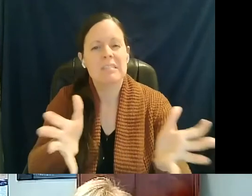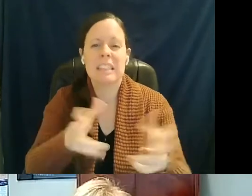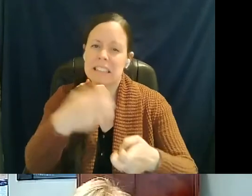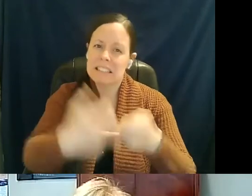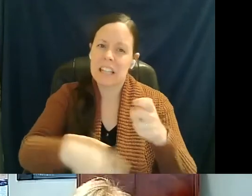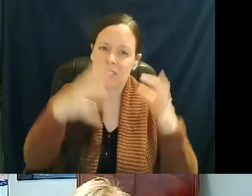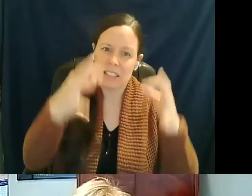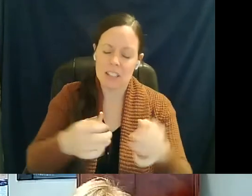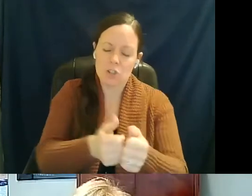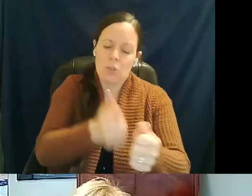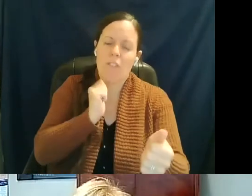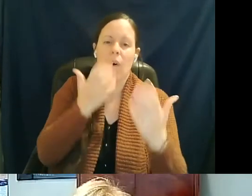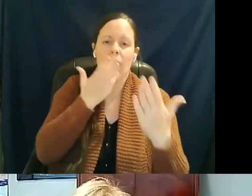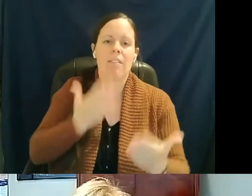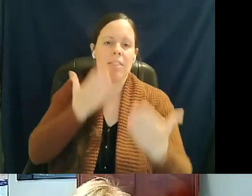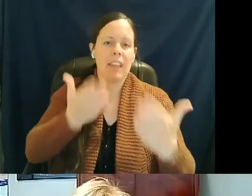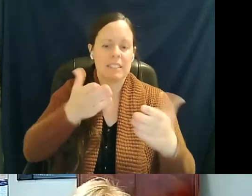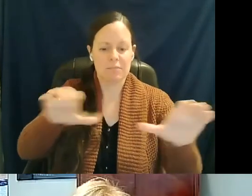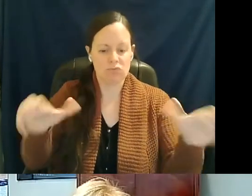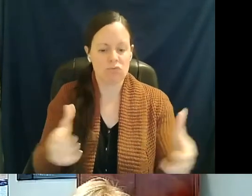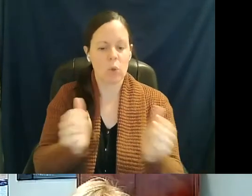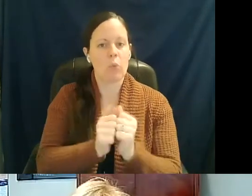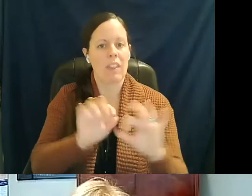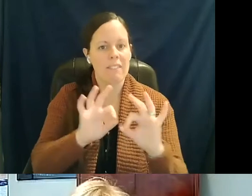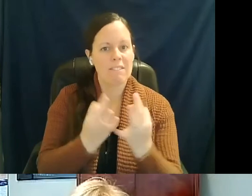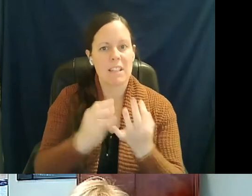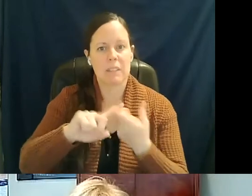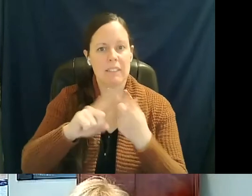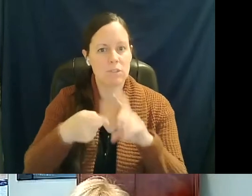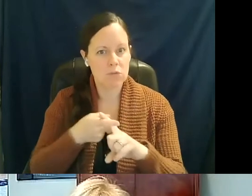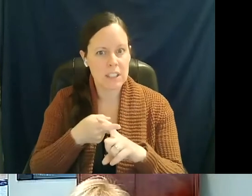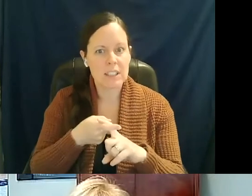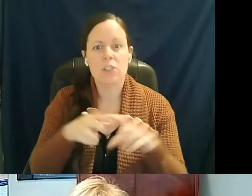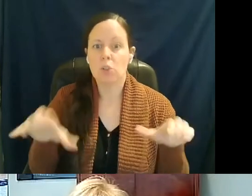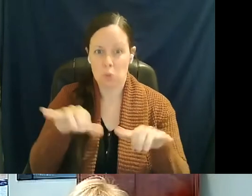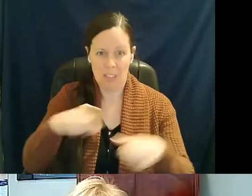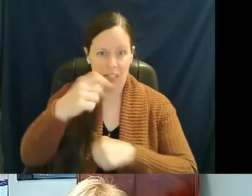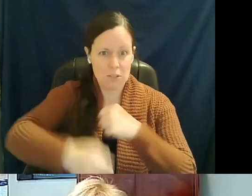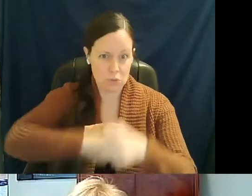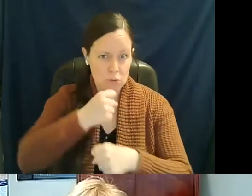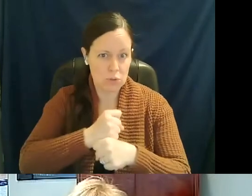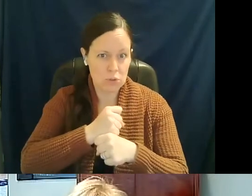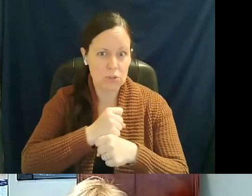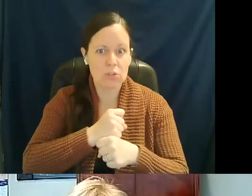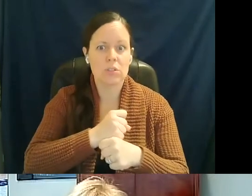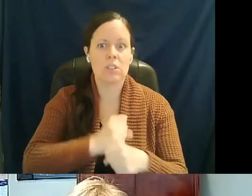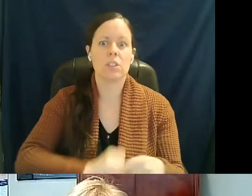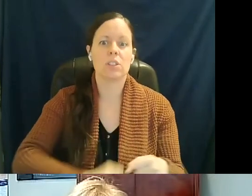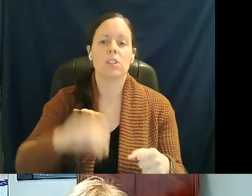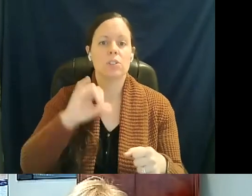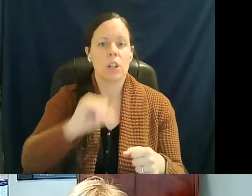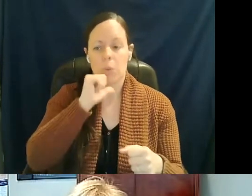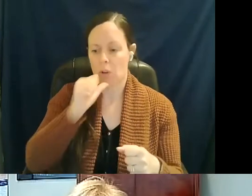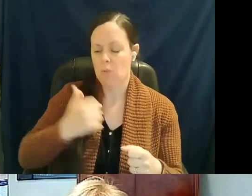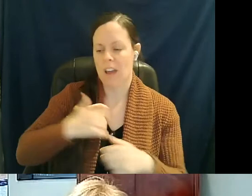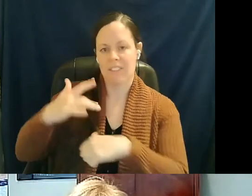gatherings with extended family and friends. Do that this year. Do that there isn't an empty seat at